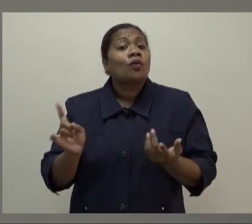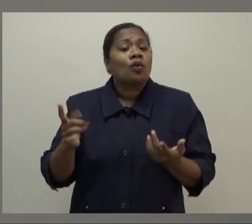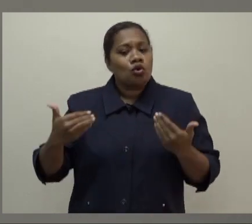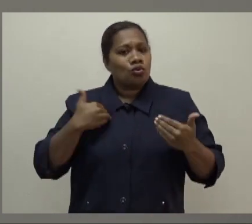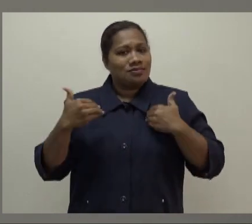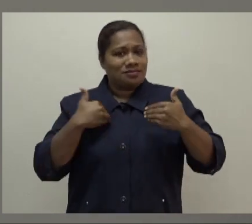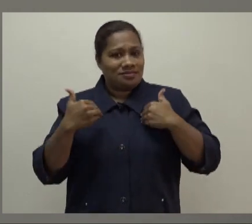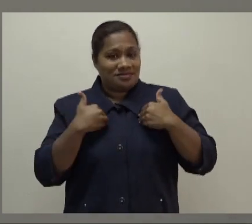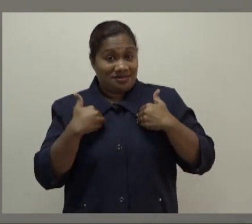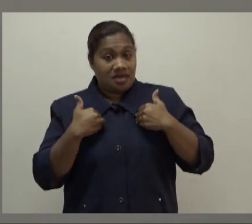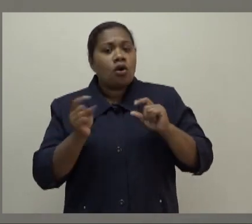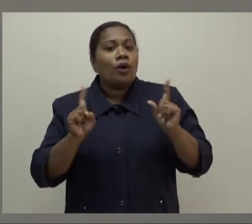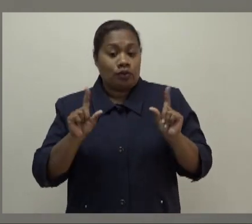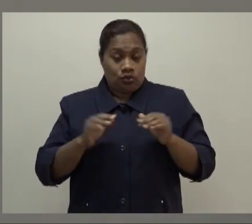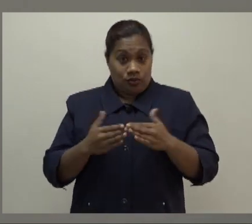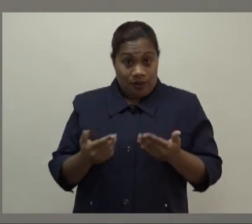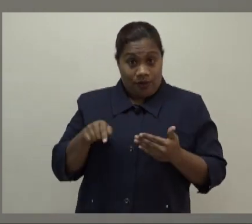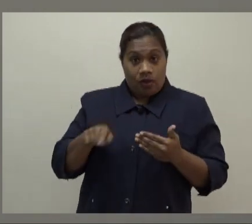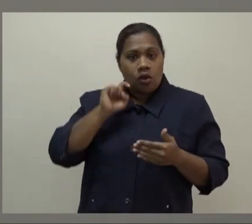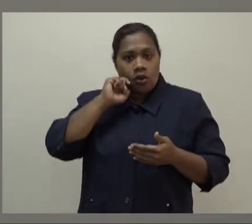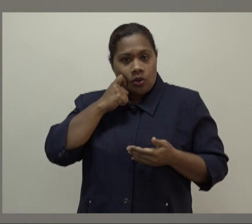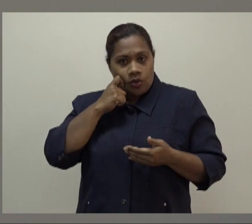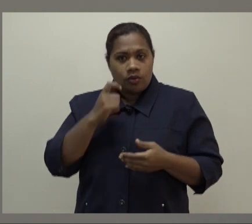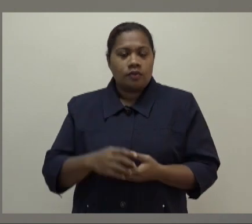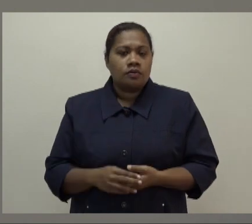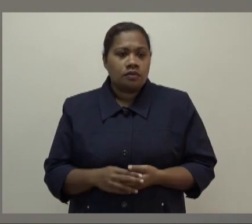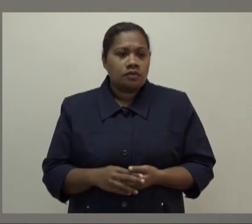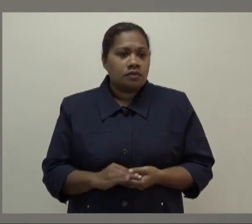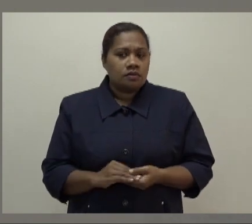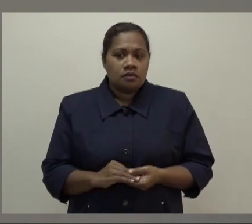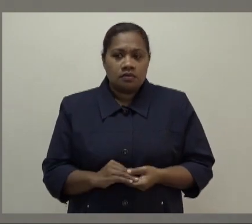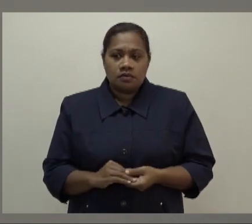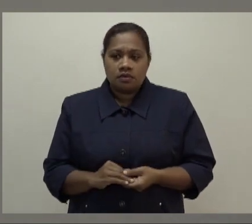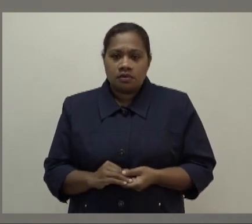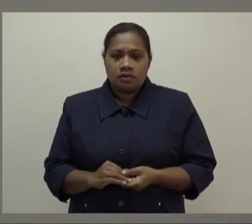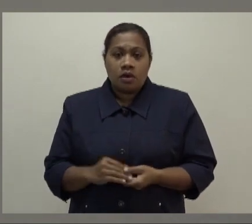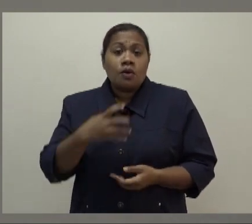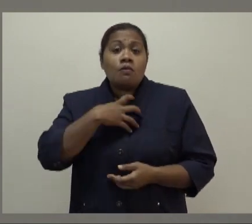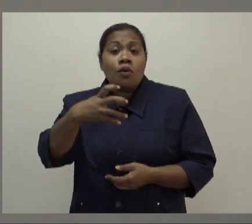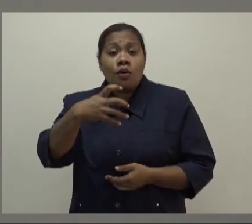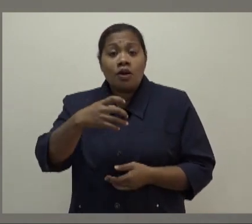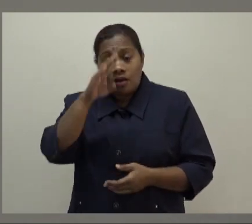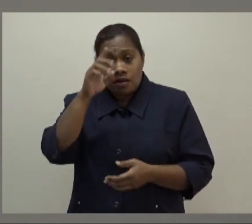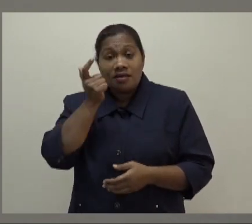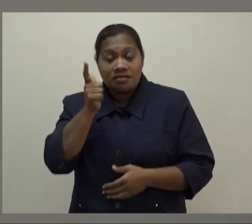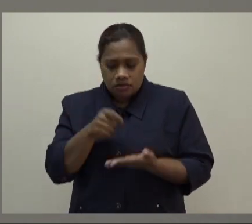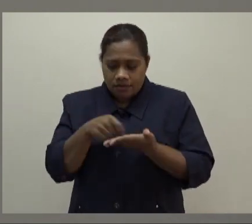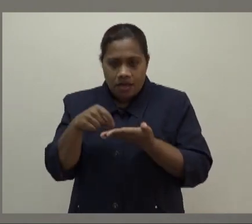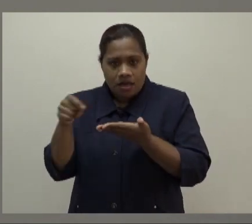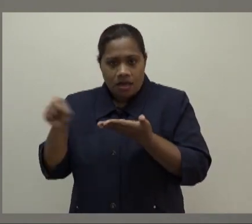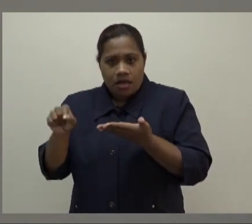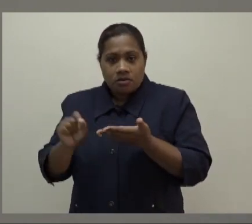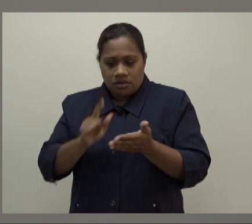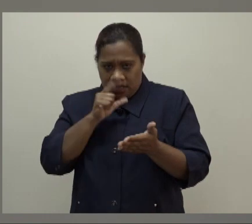What we will do in this situation, we're going to increase the markers so that the work is done very quickly. That's our